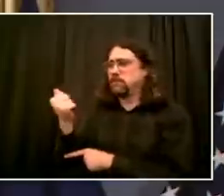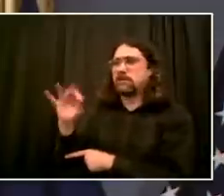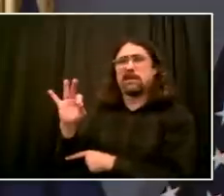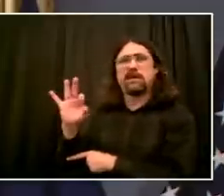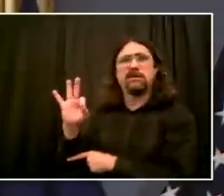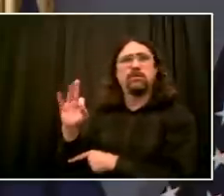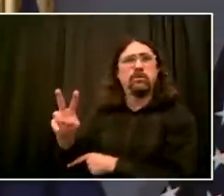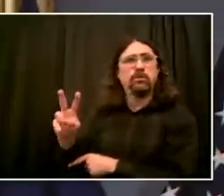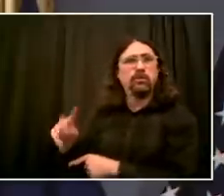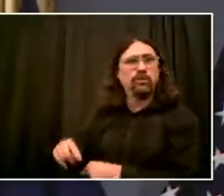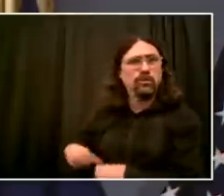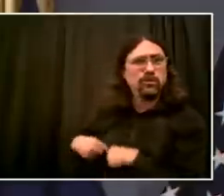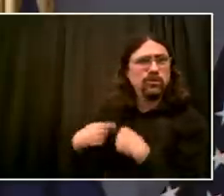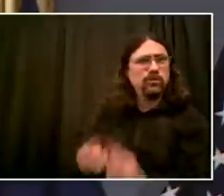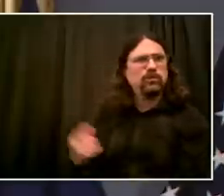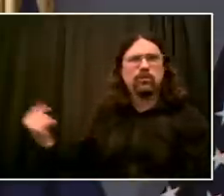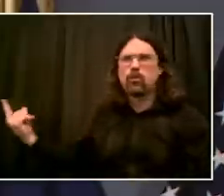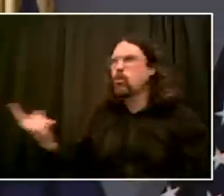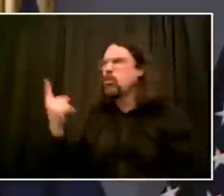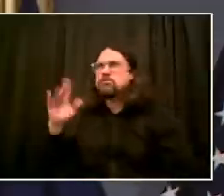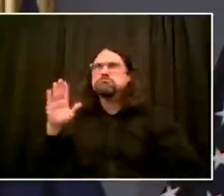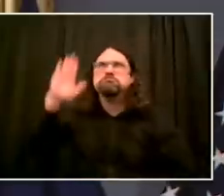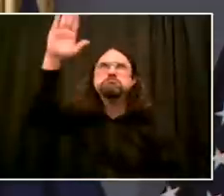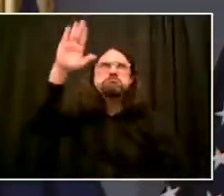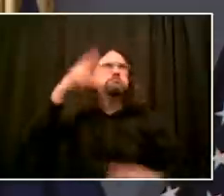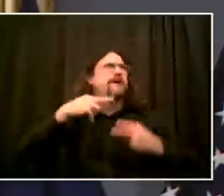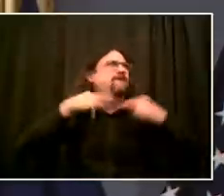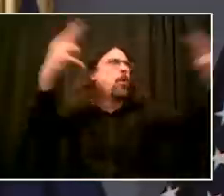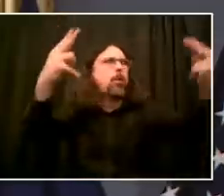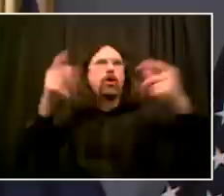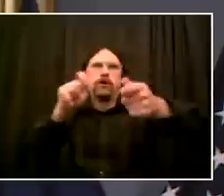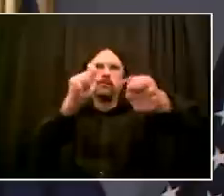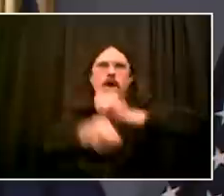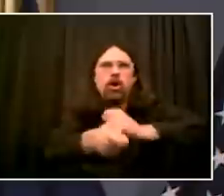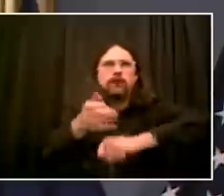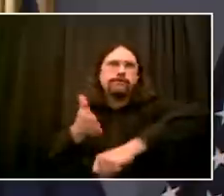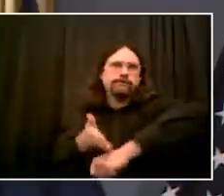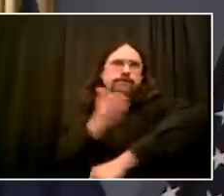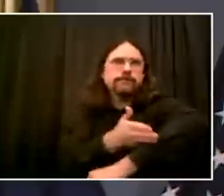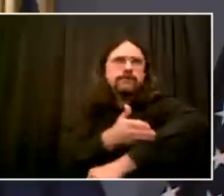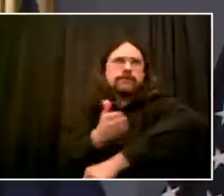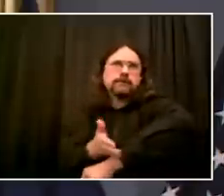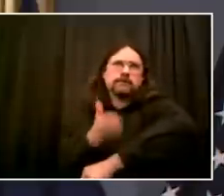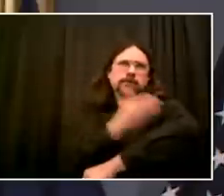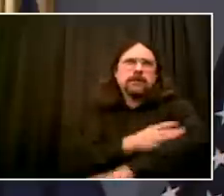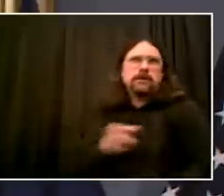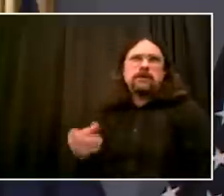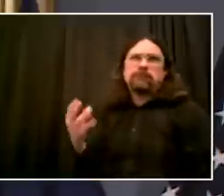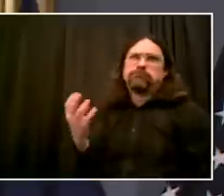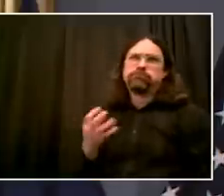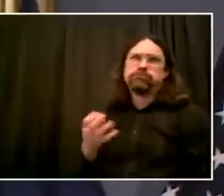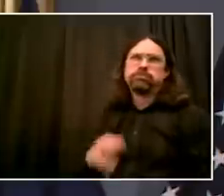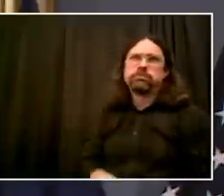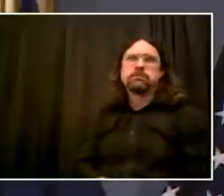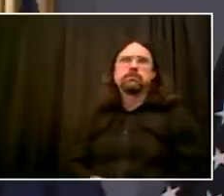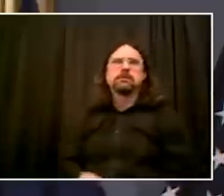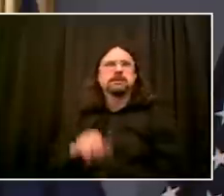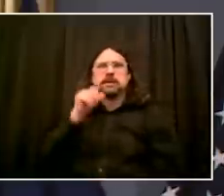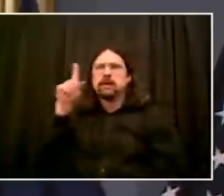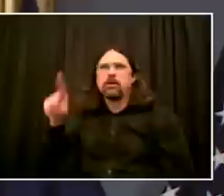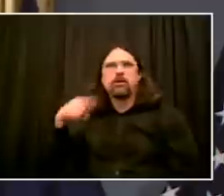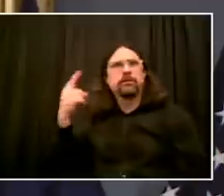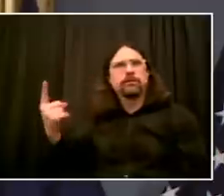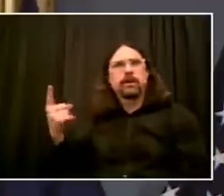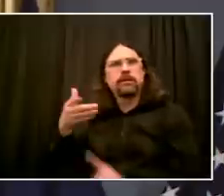So these great leaders have understood that policing culture must change. And we are not anywhere near where it needs to be. It